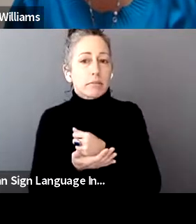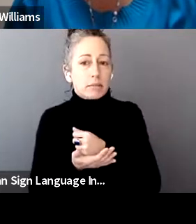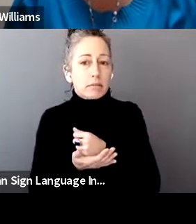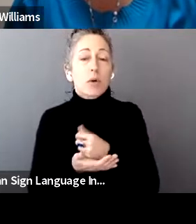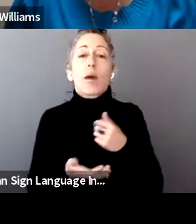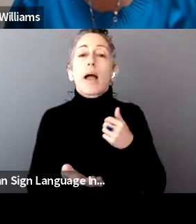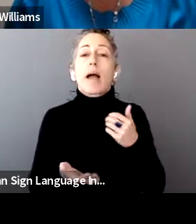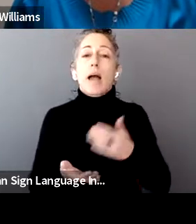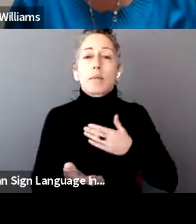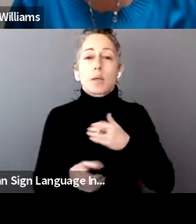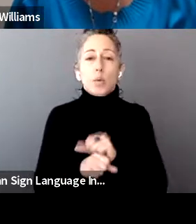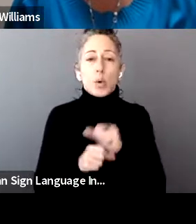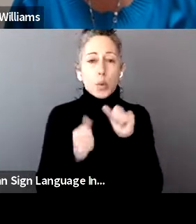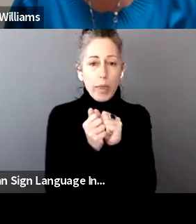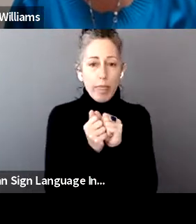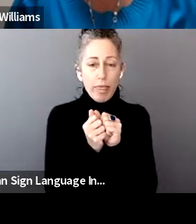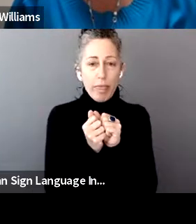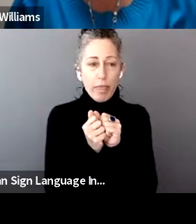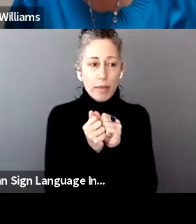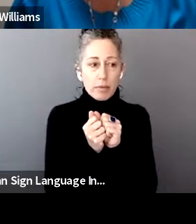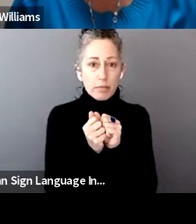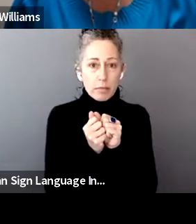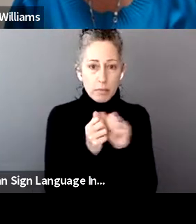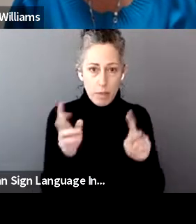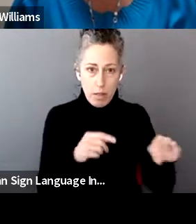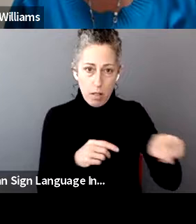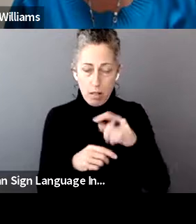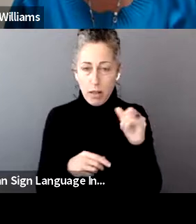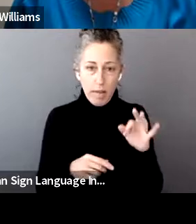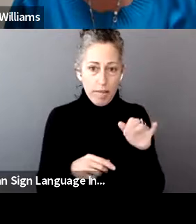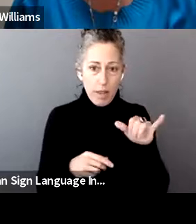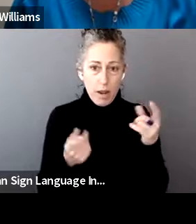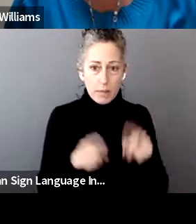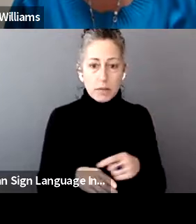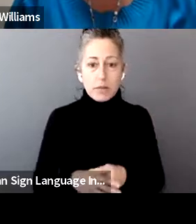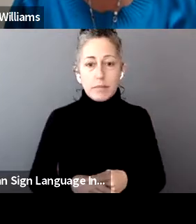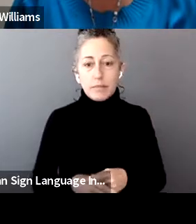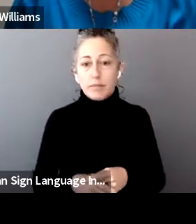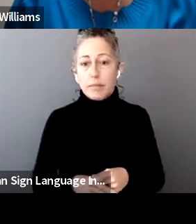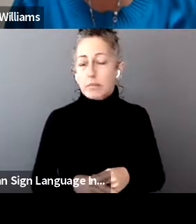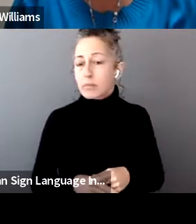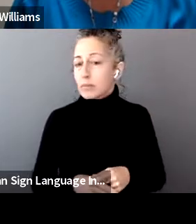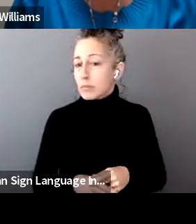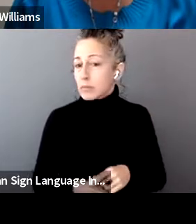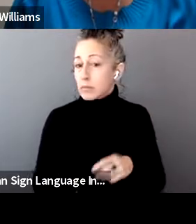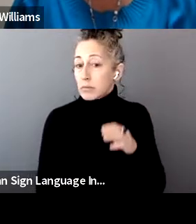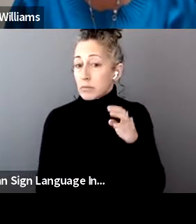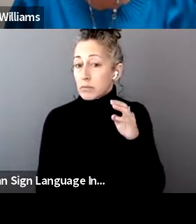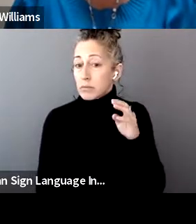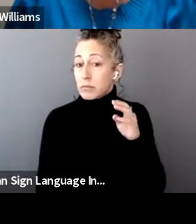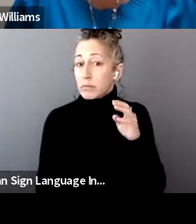that situation occurs. And Ms. Oliver, anything to add from the state?